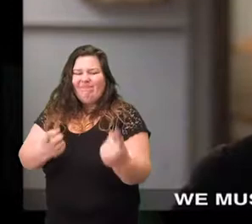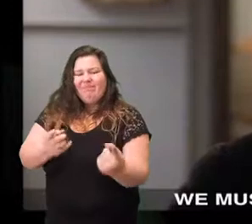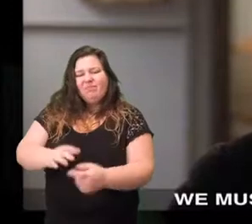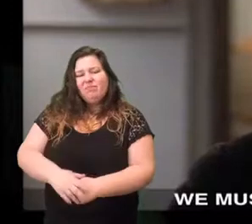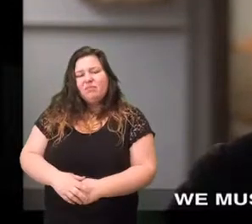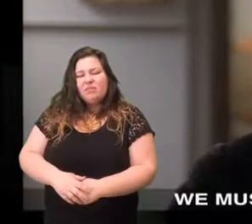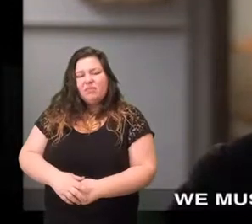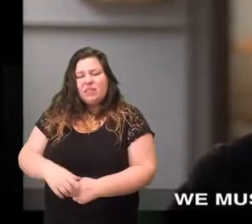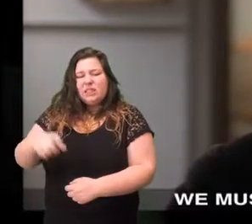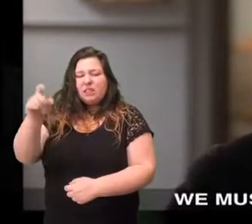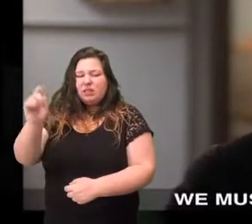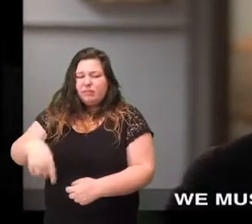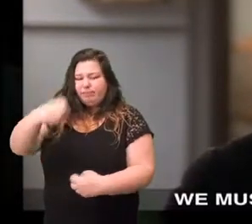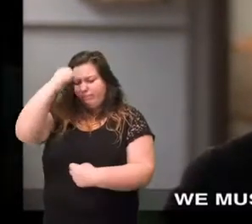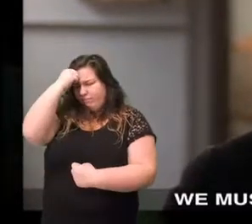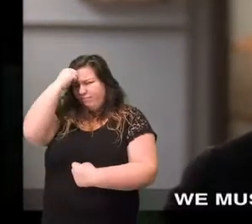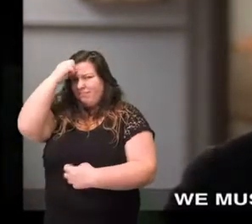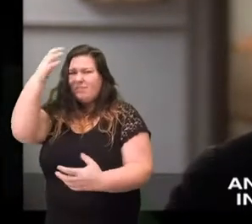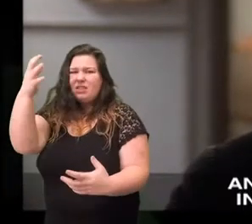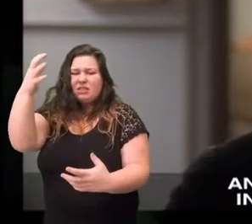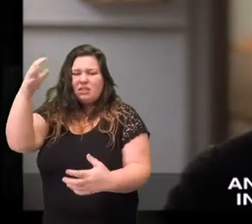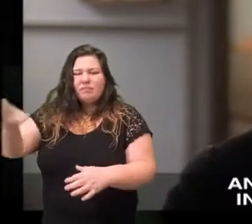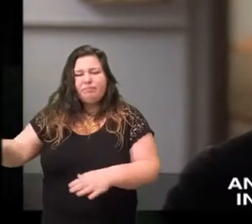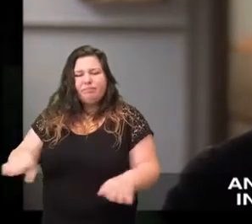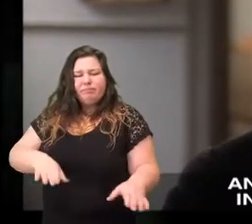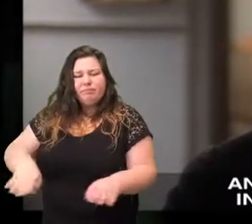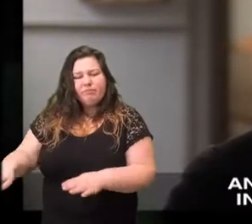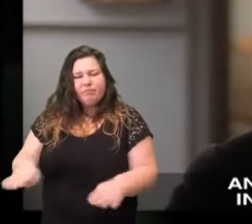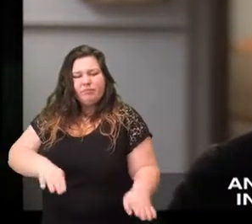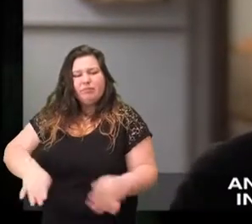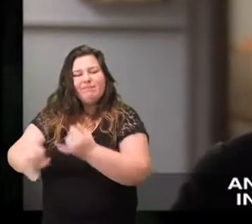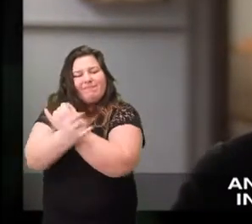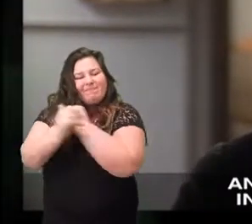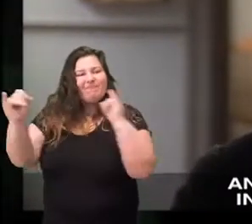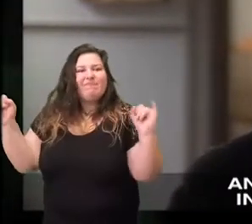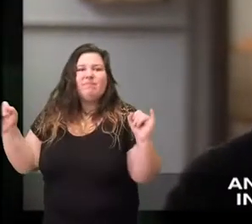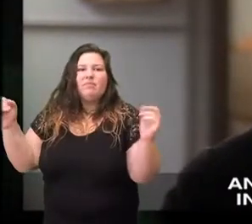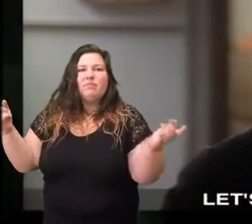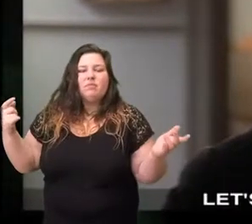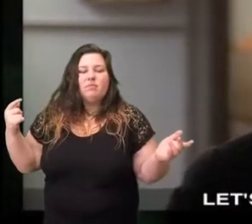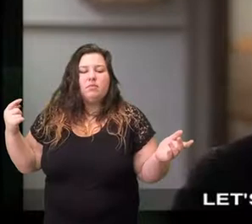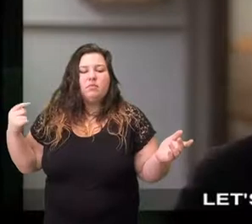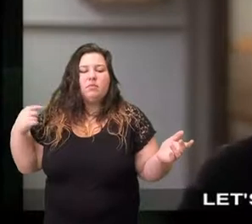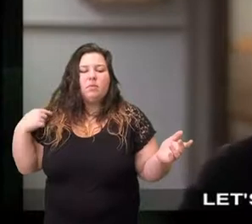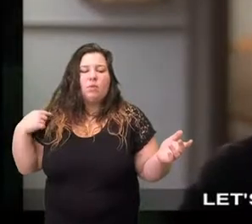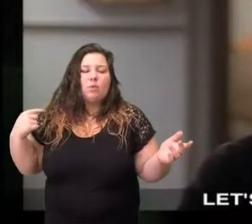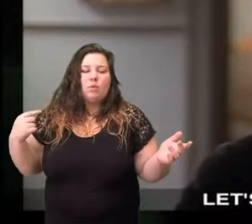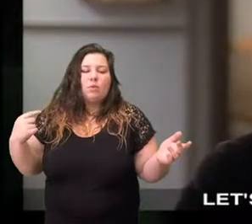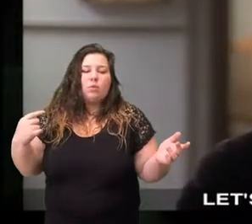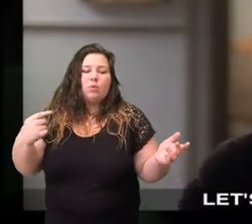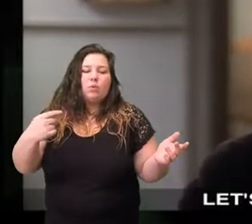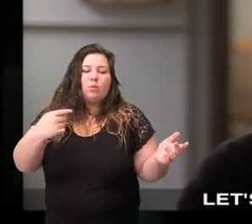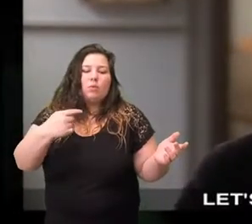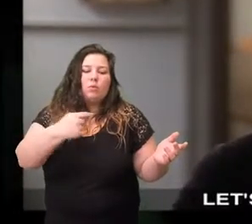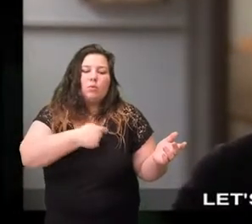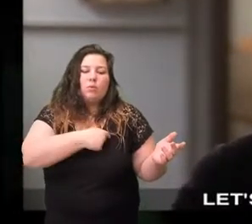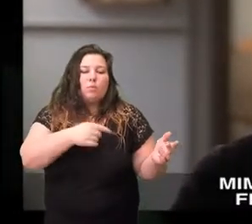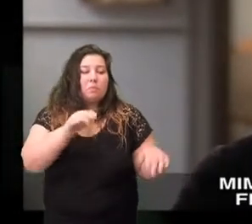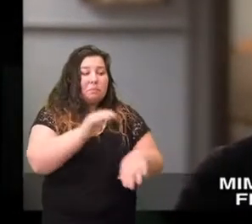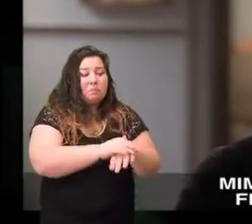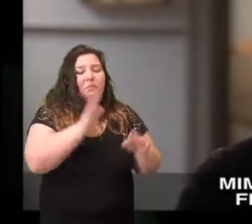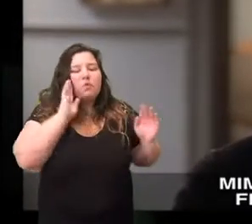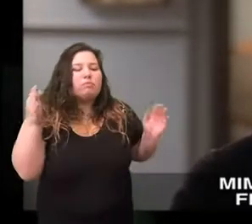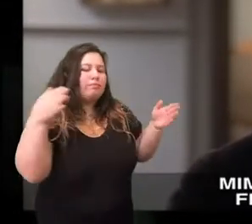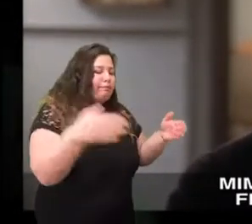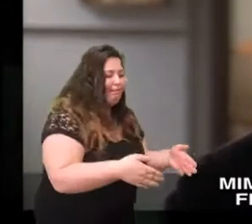we must unshackle our minds and begin to act like independent beings let's not waste our